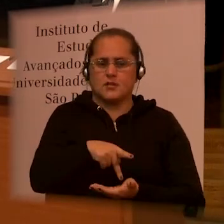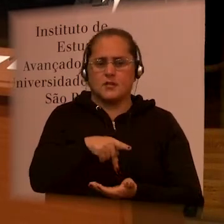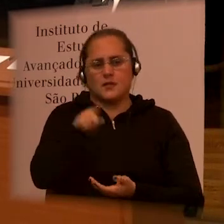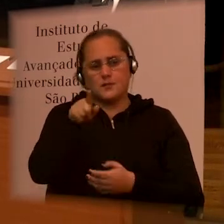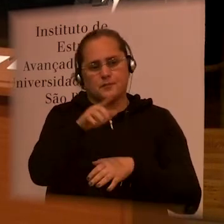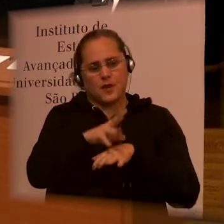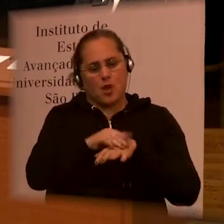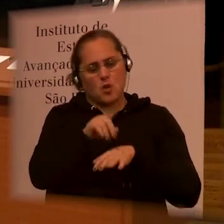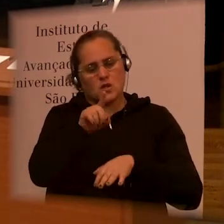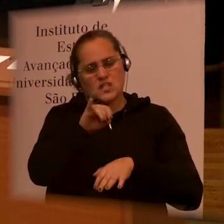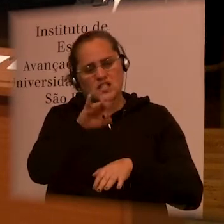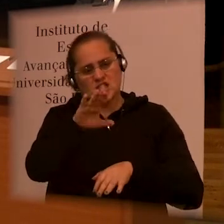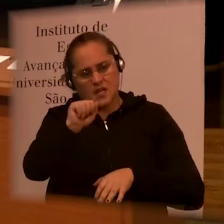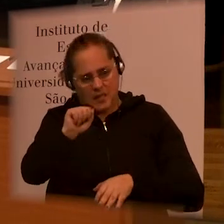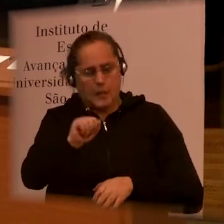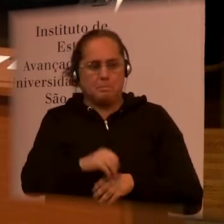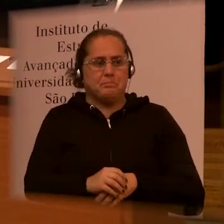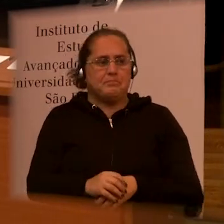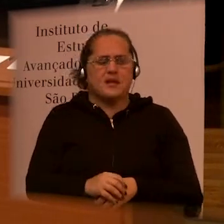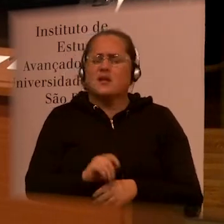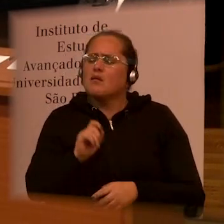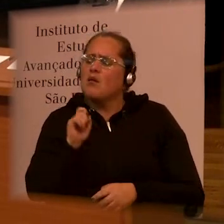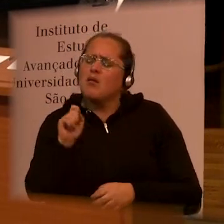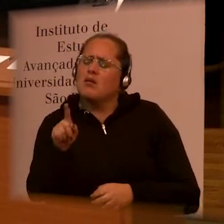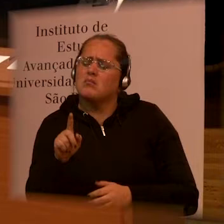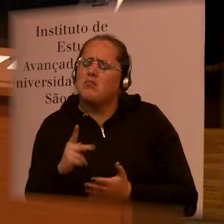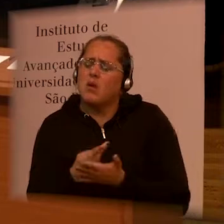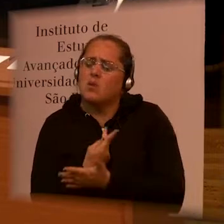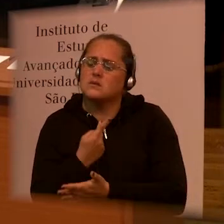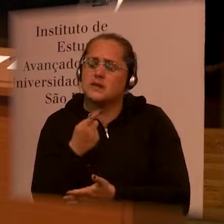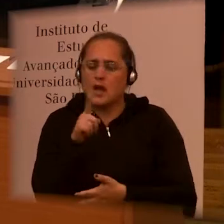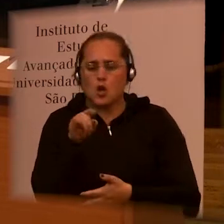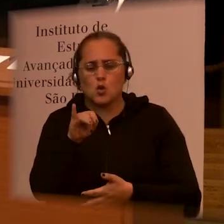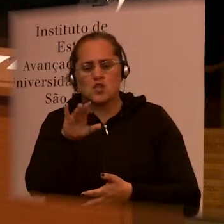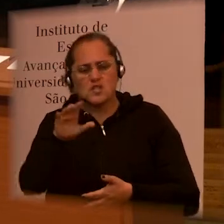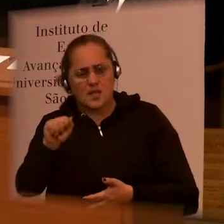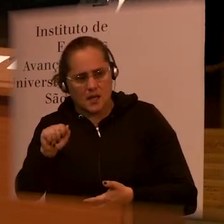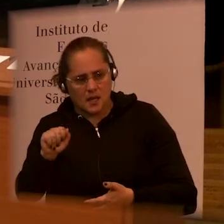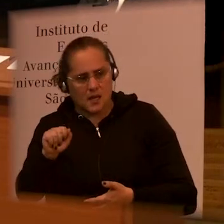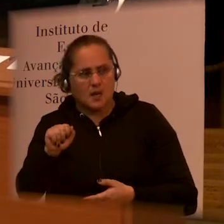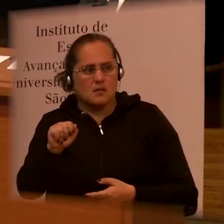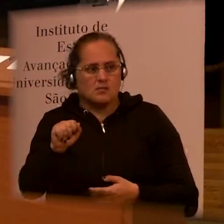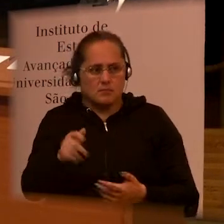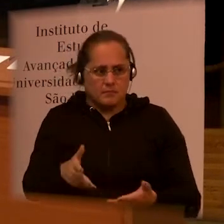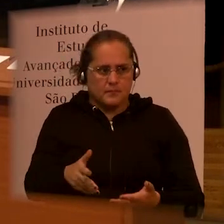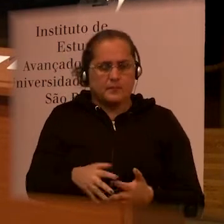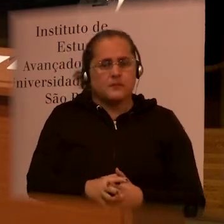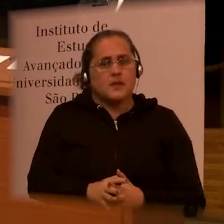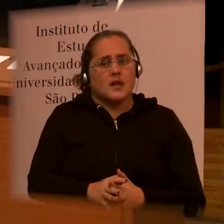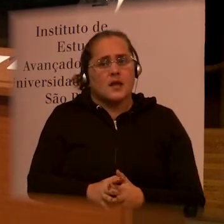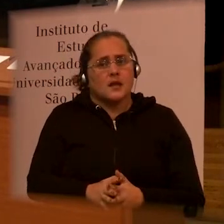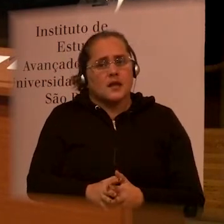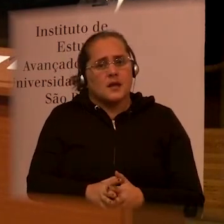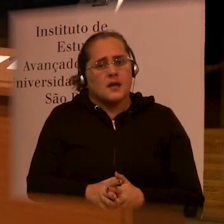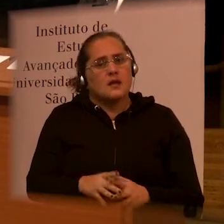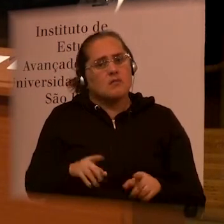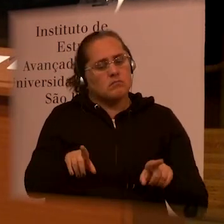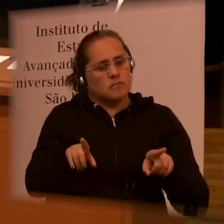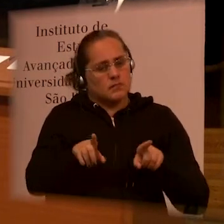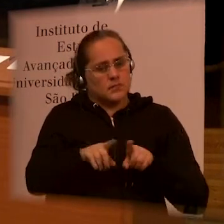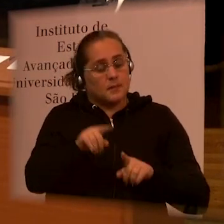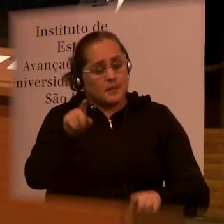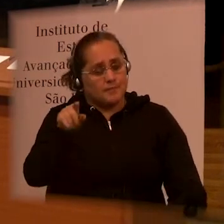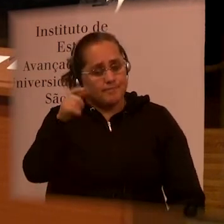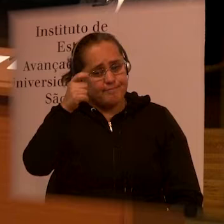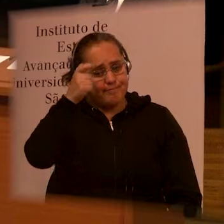lives they may have, and they may be very, very intellectually compromised, and they are very likely not to